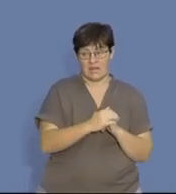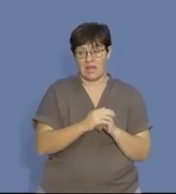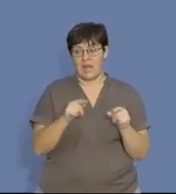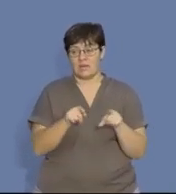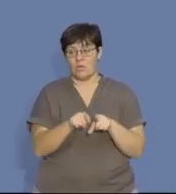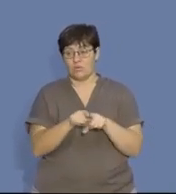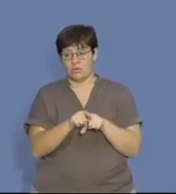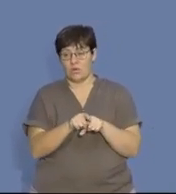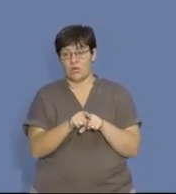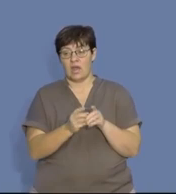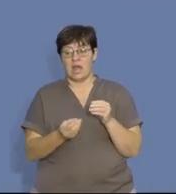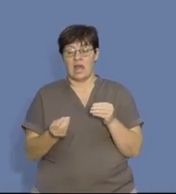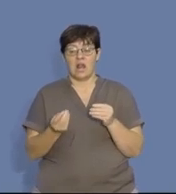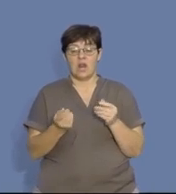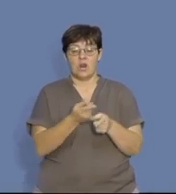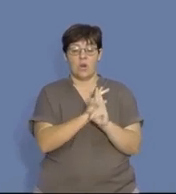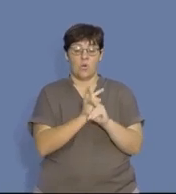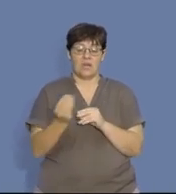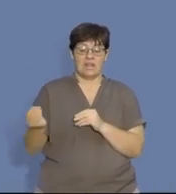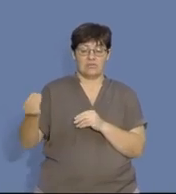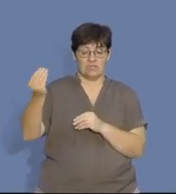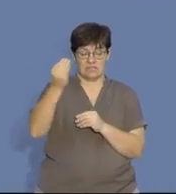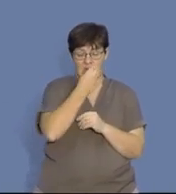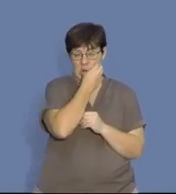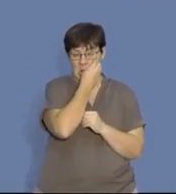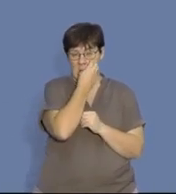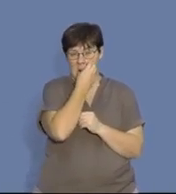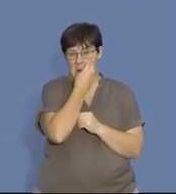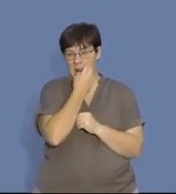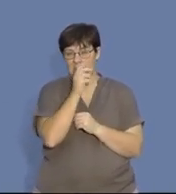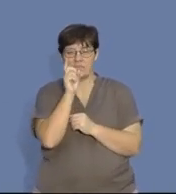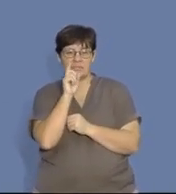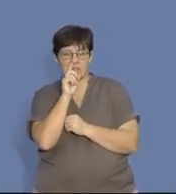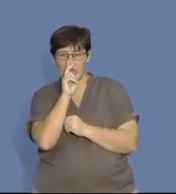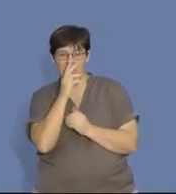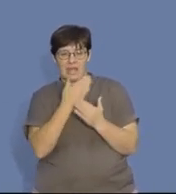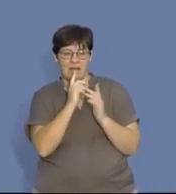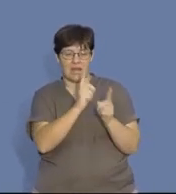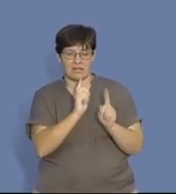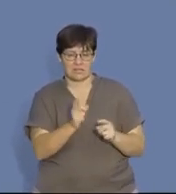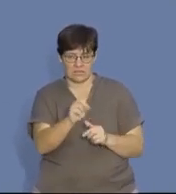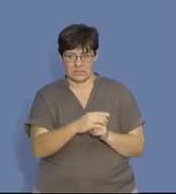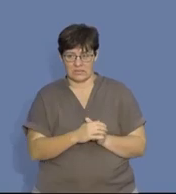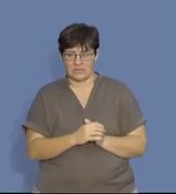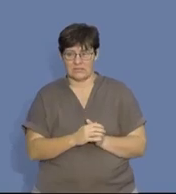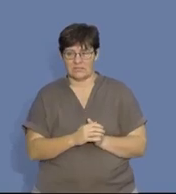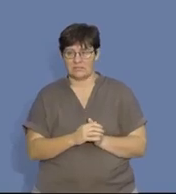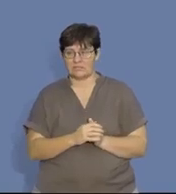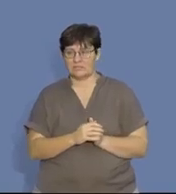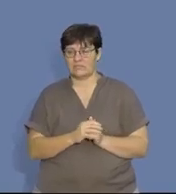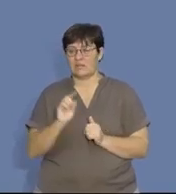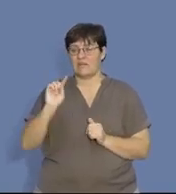well as interest on loan. So, like I said, we don't have much time, but let's see what we can answer.